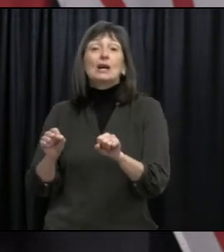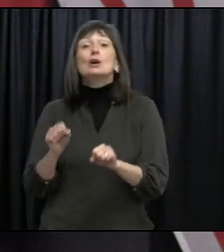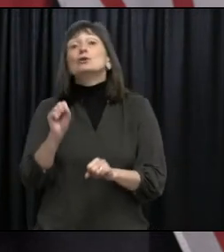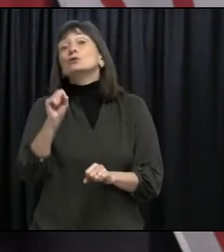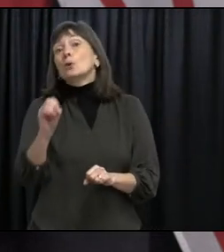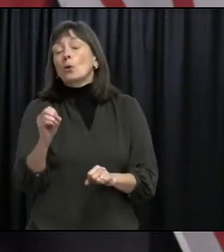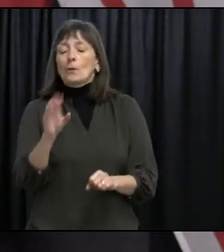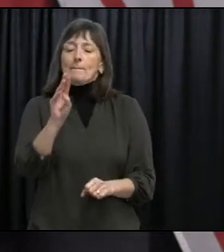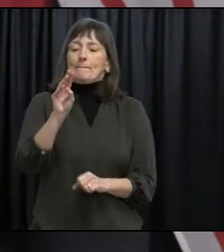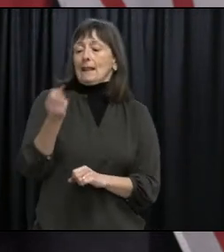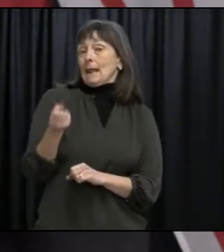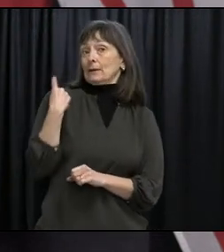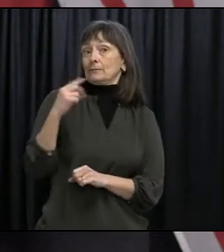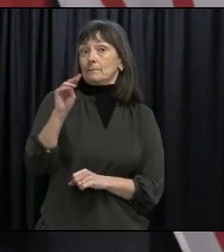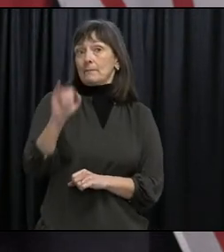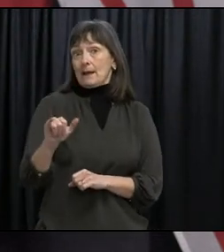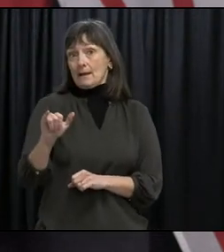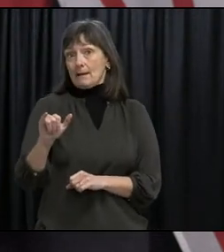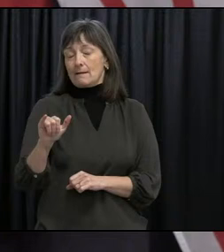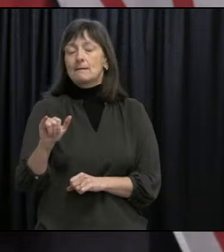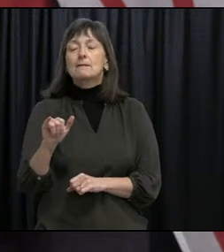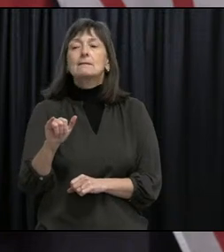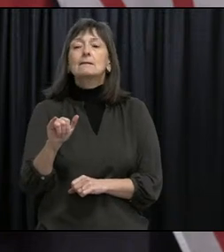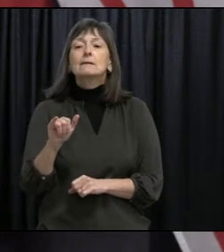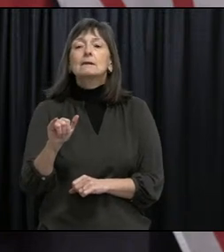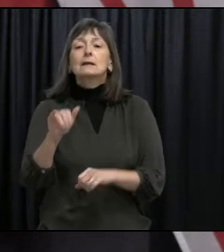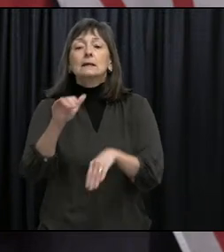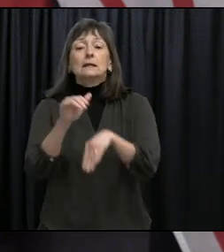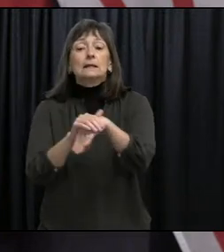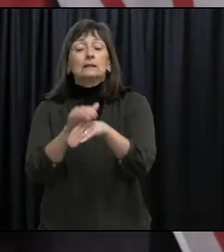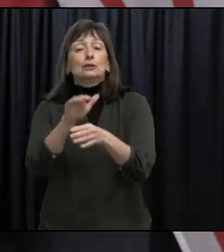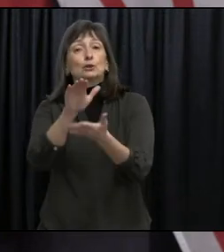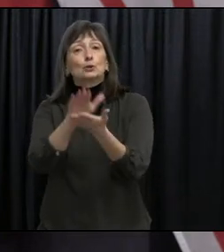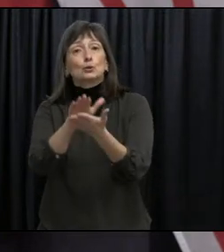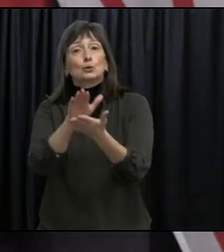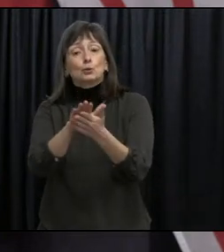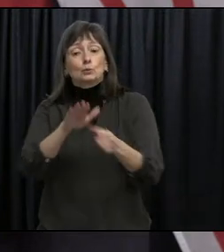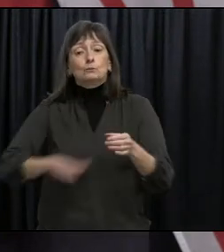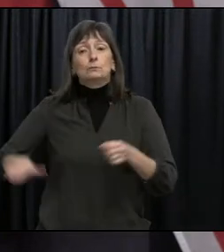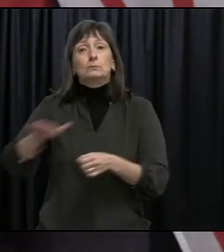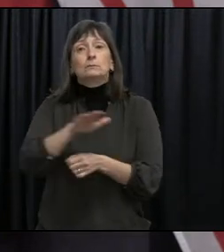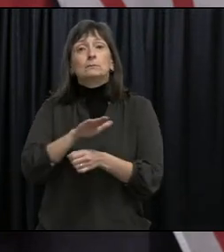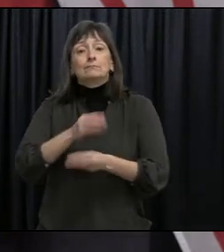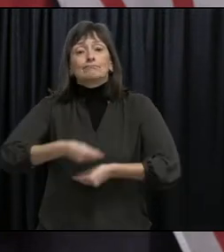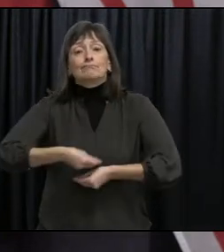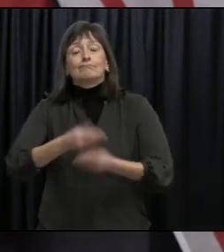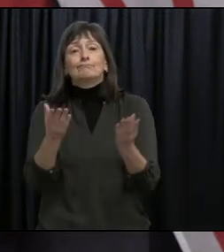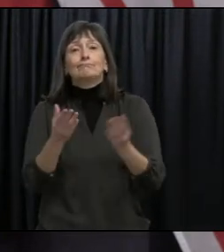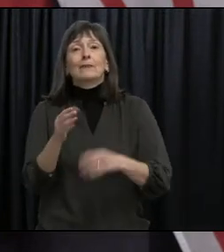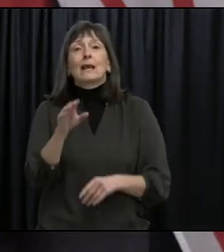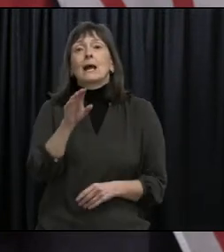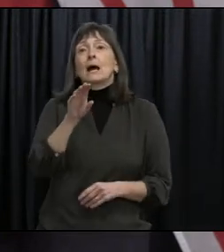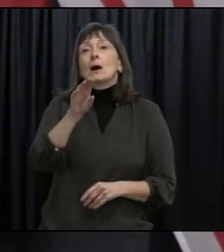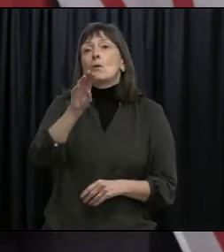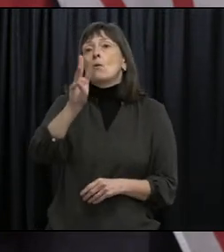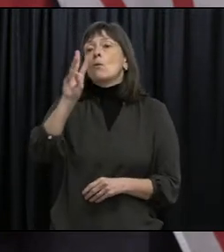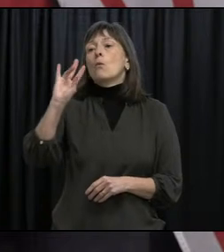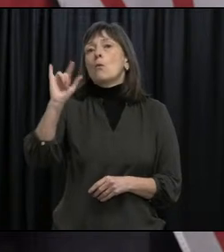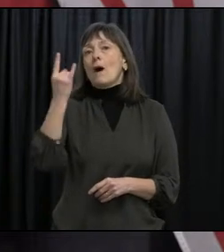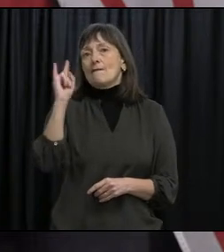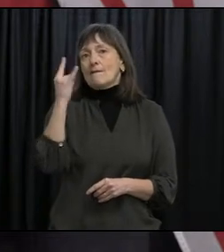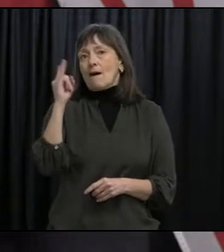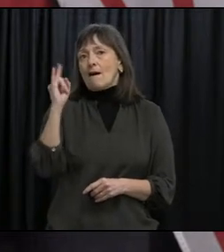2020, the English School District distributed MiFi devices to the majority of